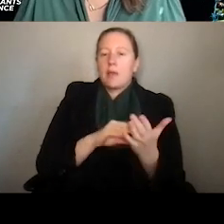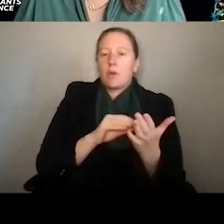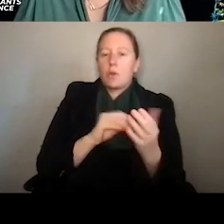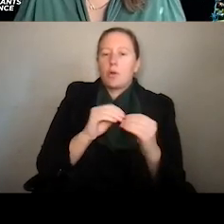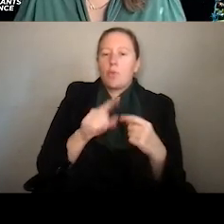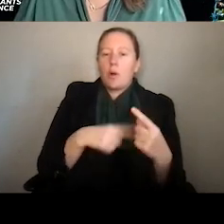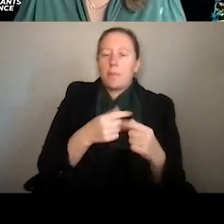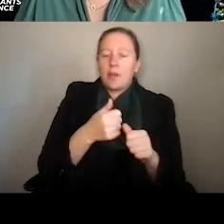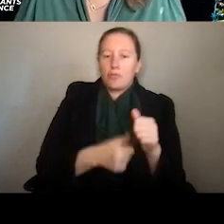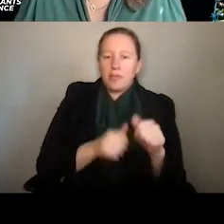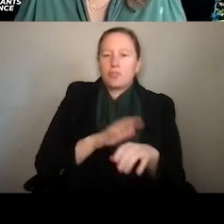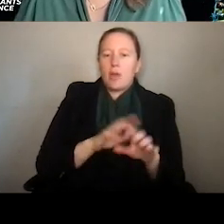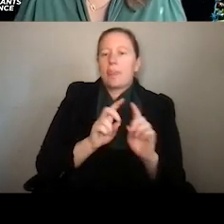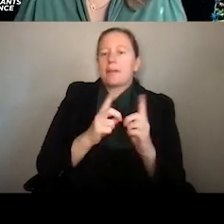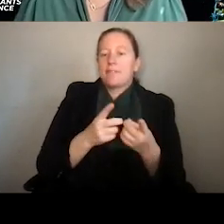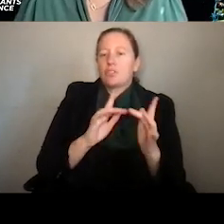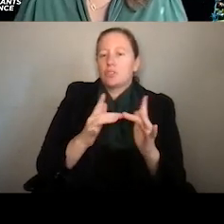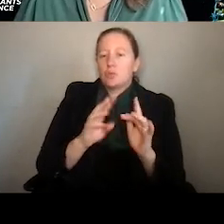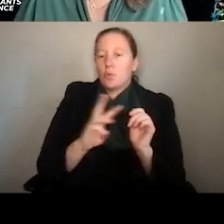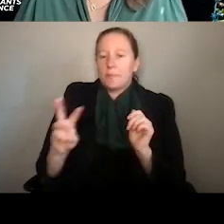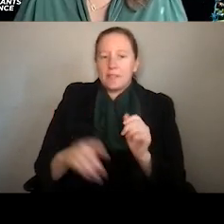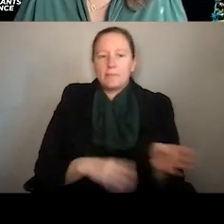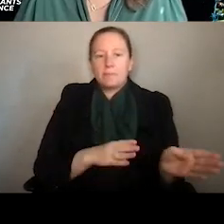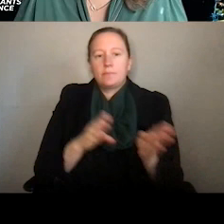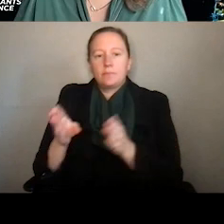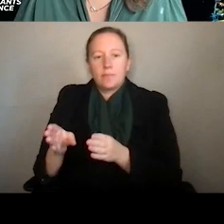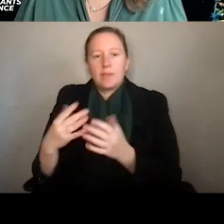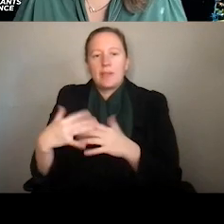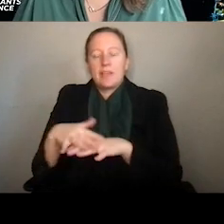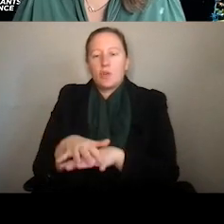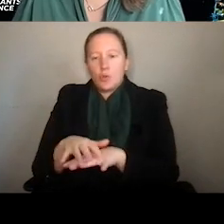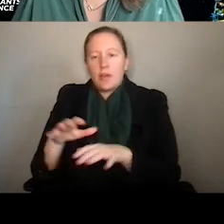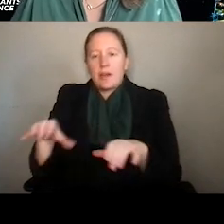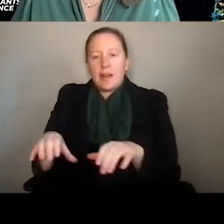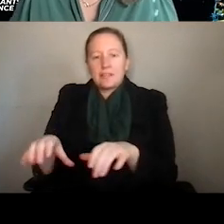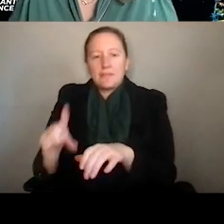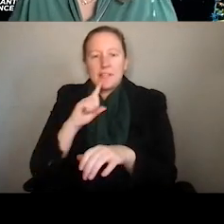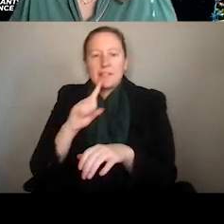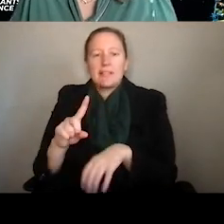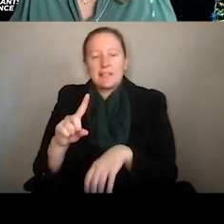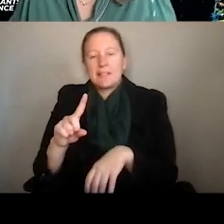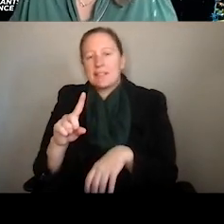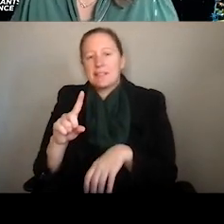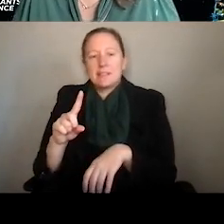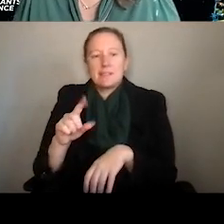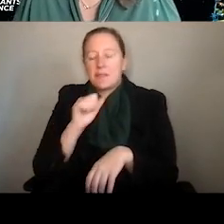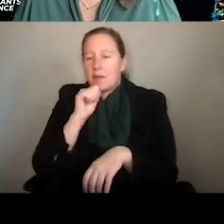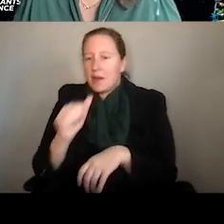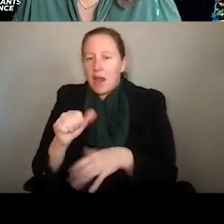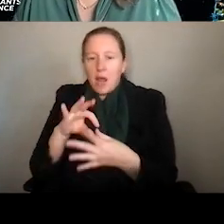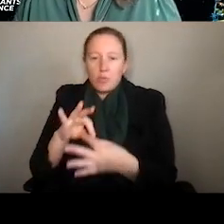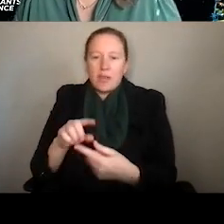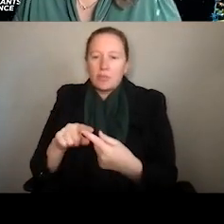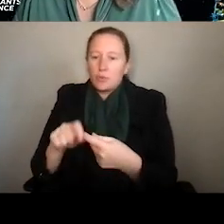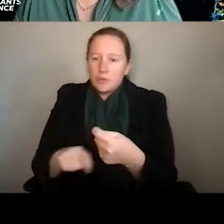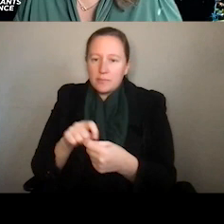each of those on the division's website. The programs and integrated activities are sort of cross-cutting and aren't really discipline-specific, so